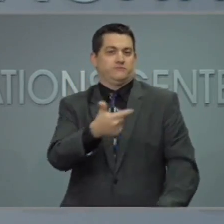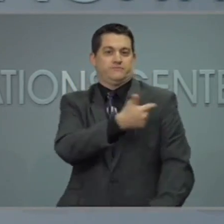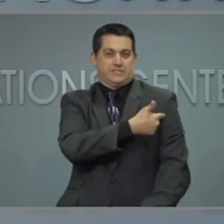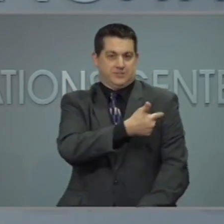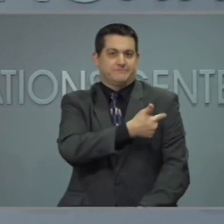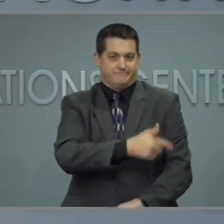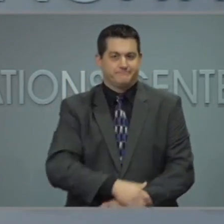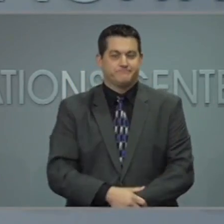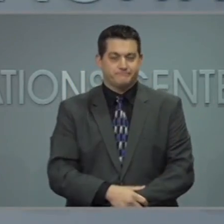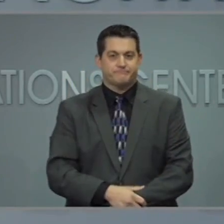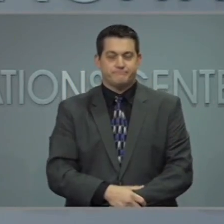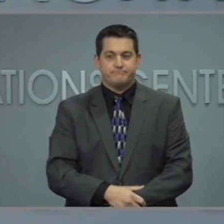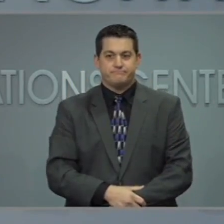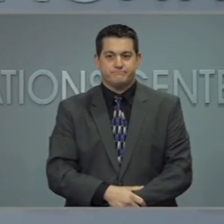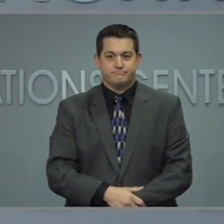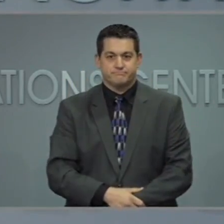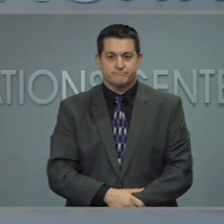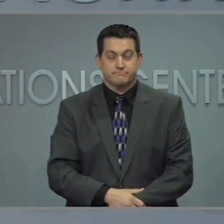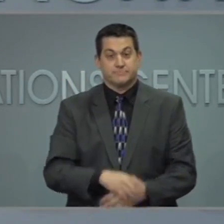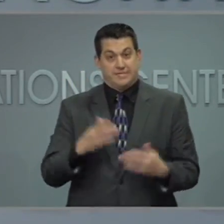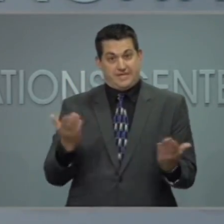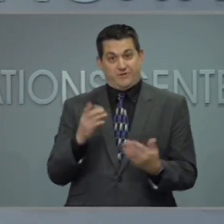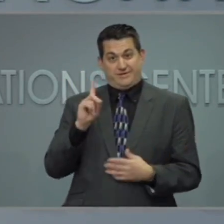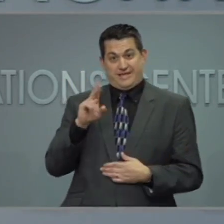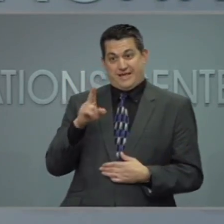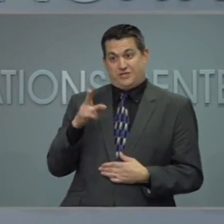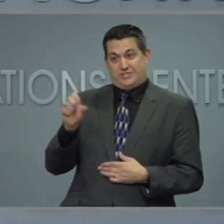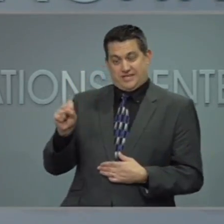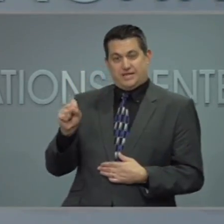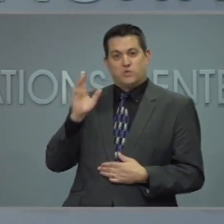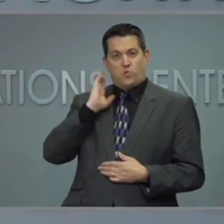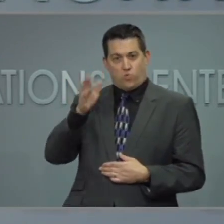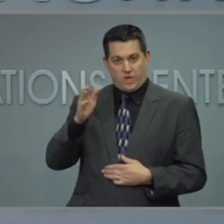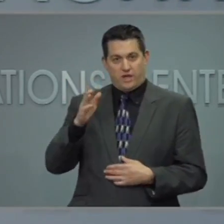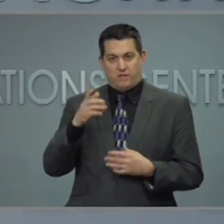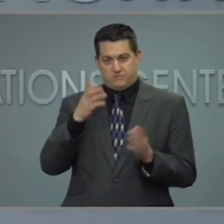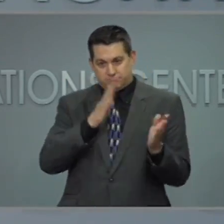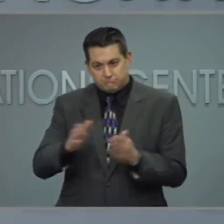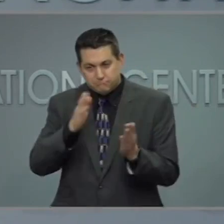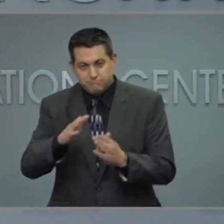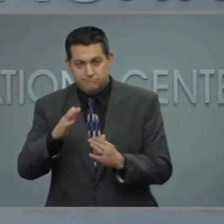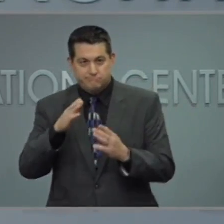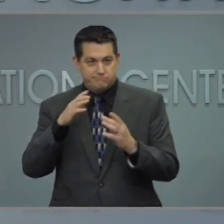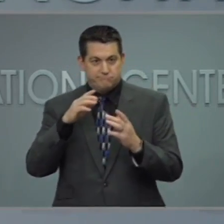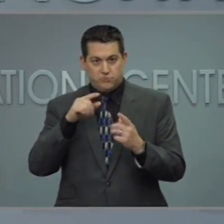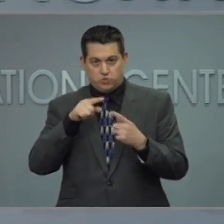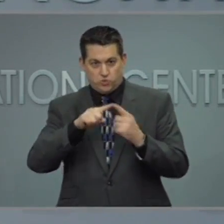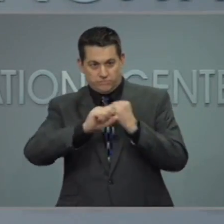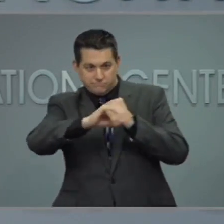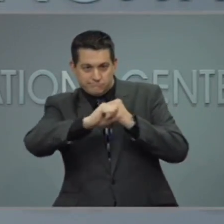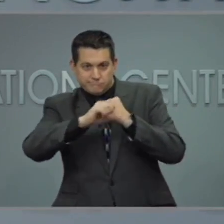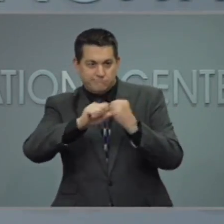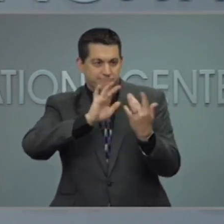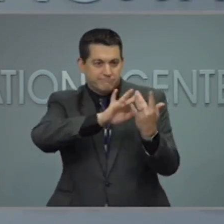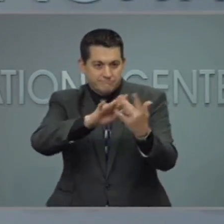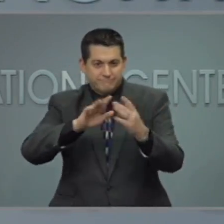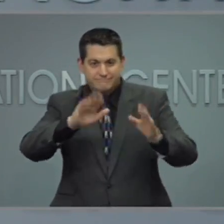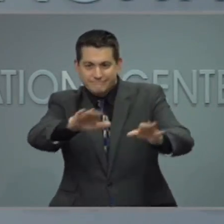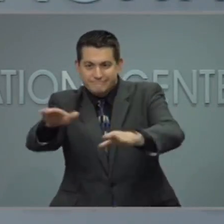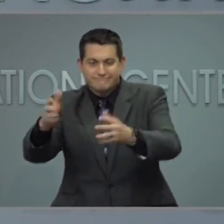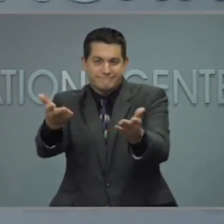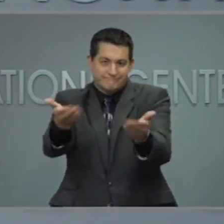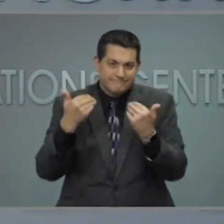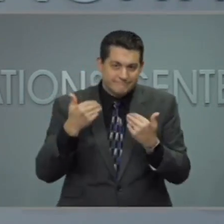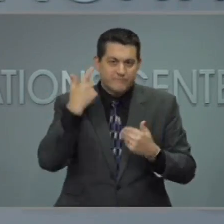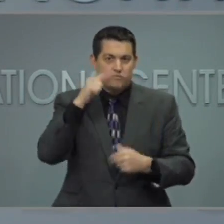And our Department of Health and Human Services will continue to expand their strategies to reach people who have not yet gotten a shot.